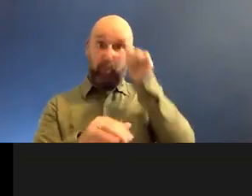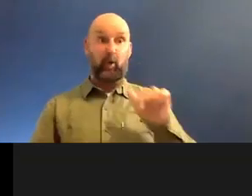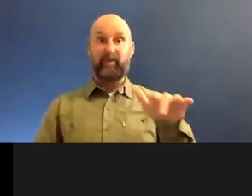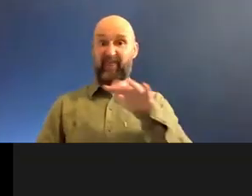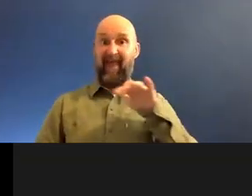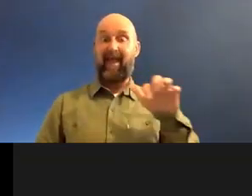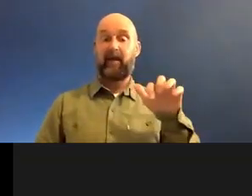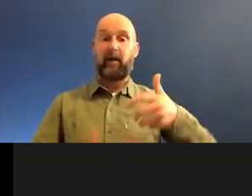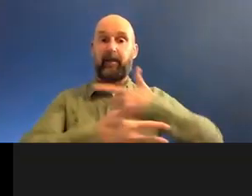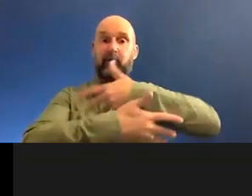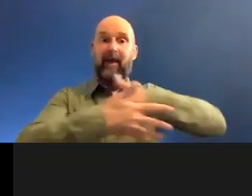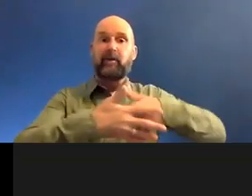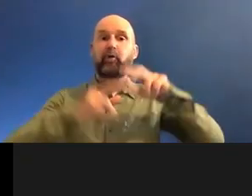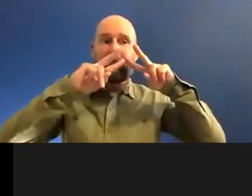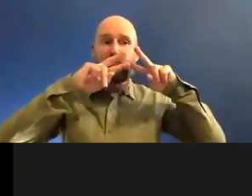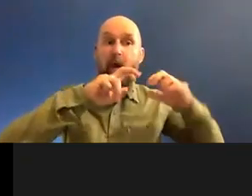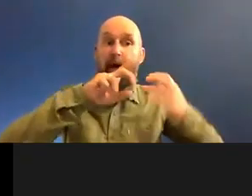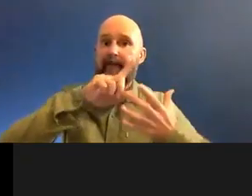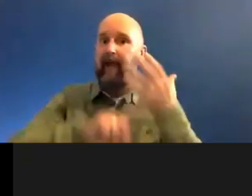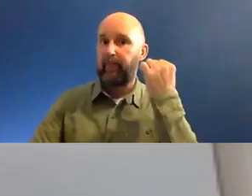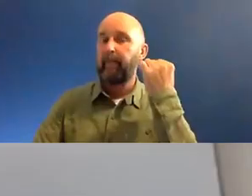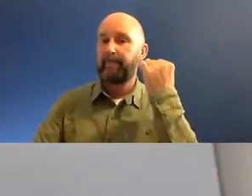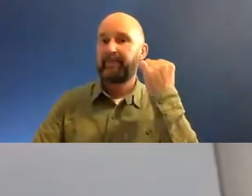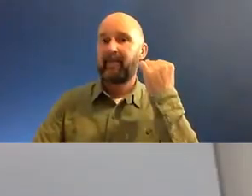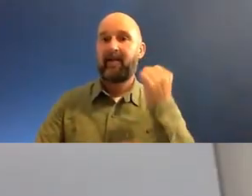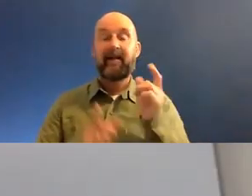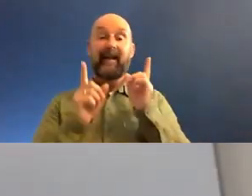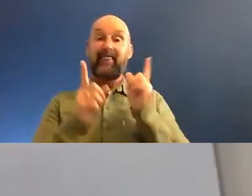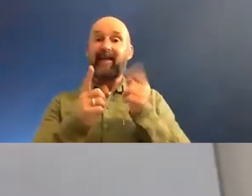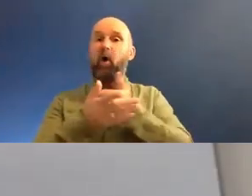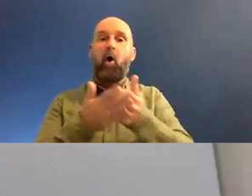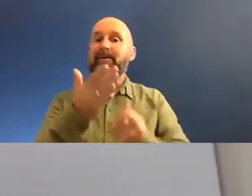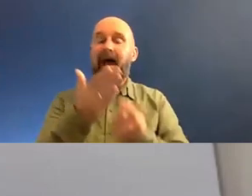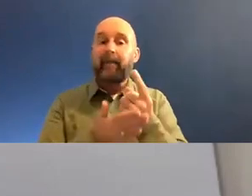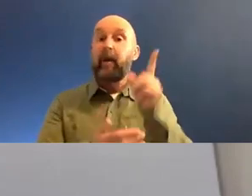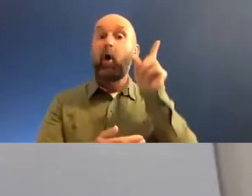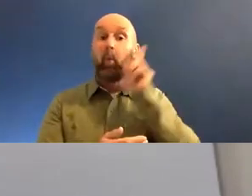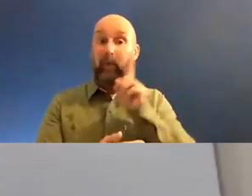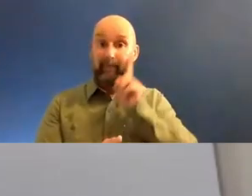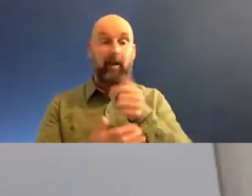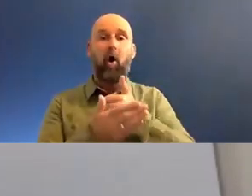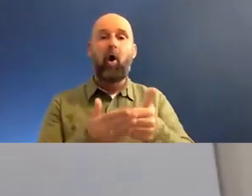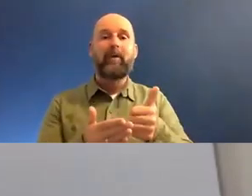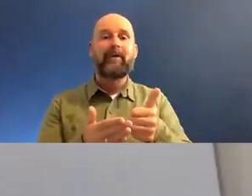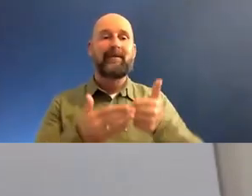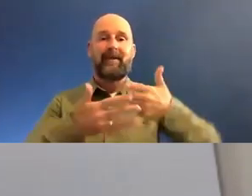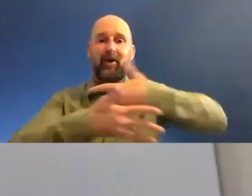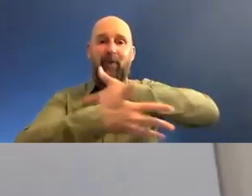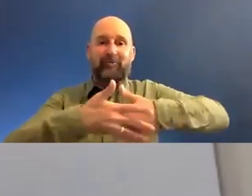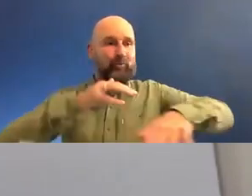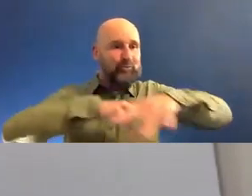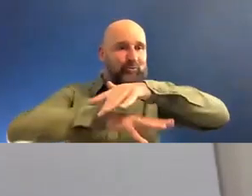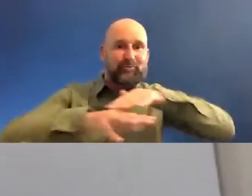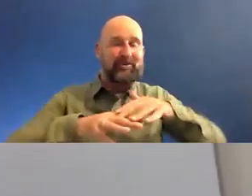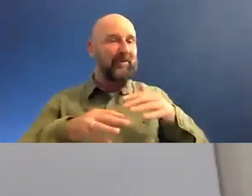Um, it's just that you have to go find them. Um, that's always been the case. So women have always hustled the grassroots. We've had that